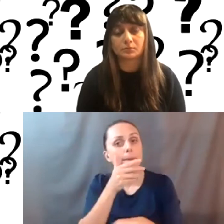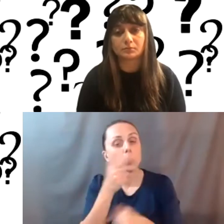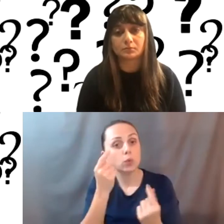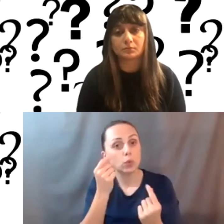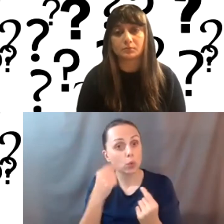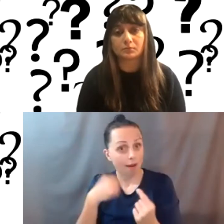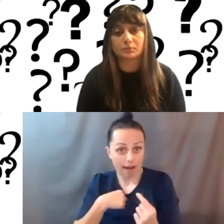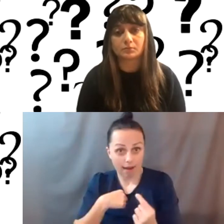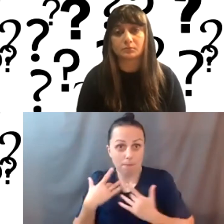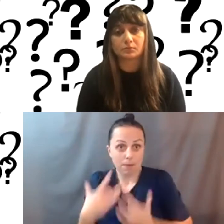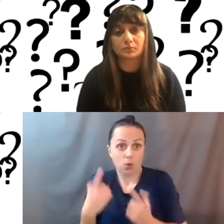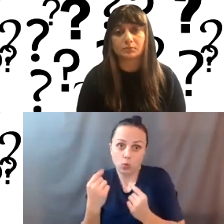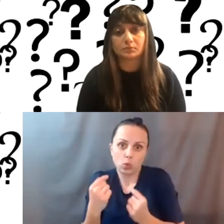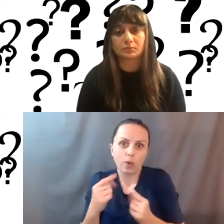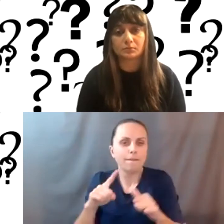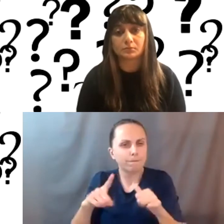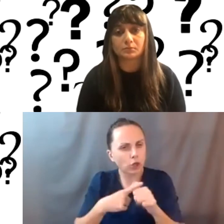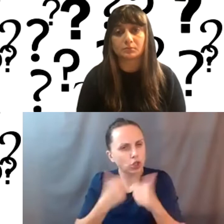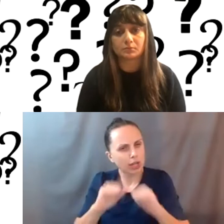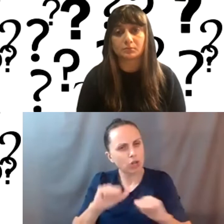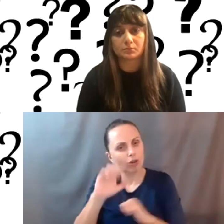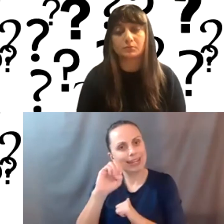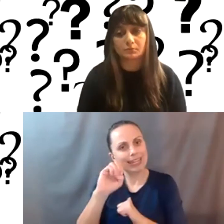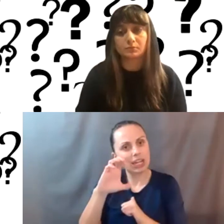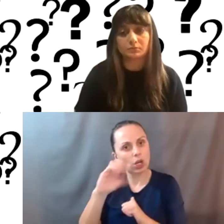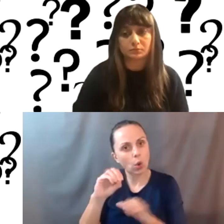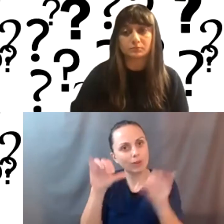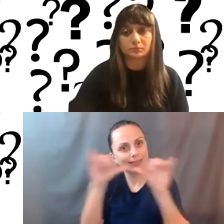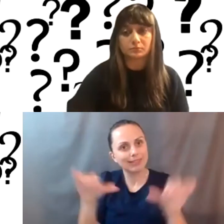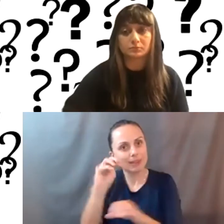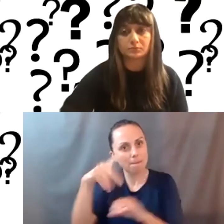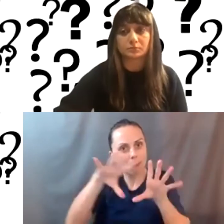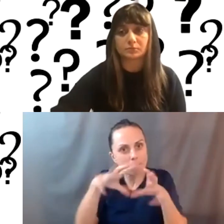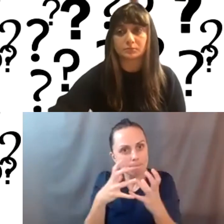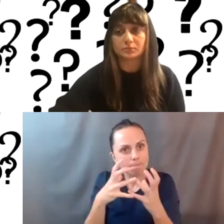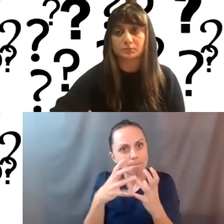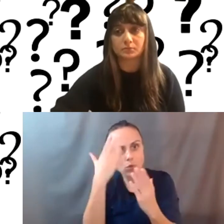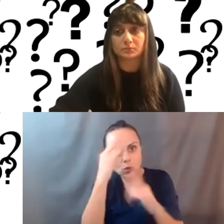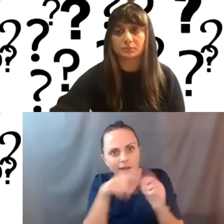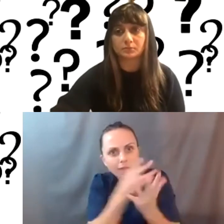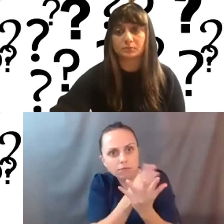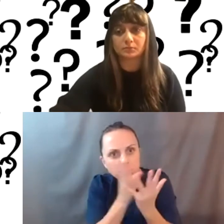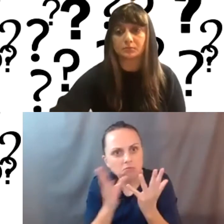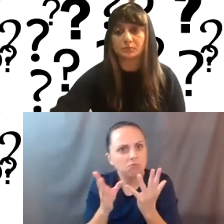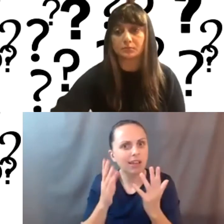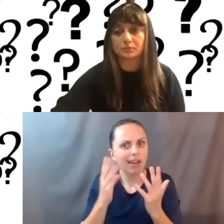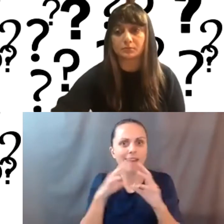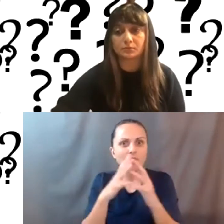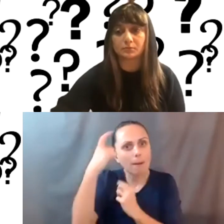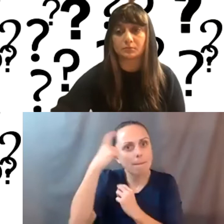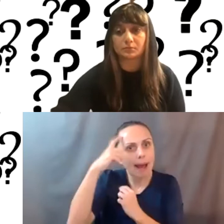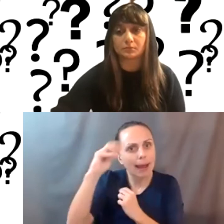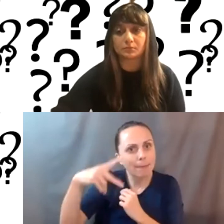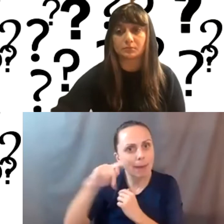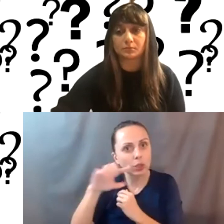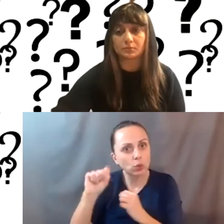that I do, you know, I sort of first try and do an ecosystem map, you know, so that I kind of get all of the different bits and bobs. And there's lots of mind mapping tools that